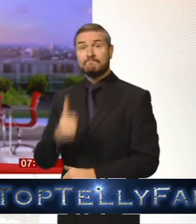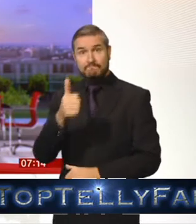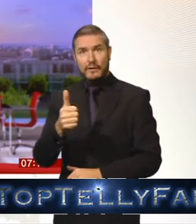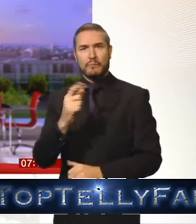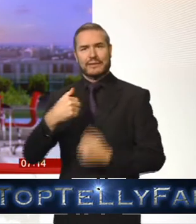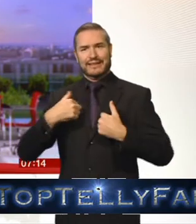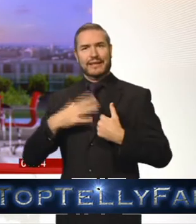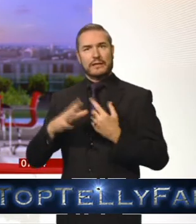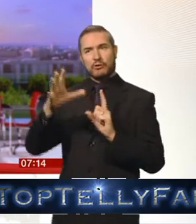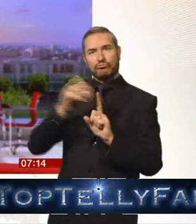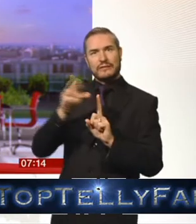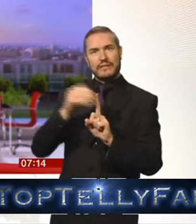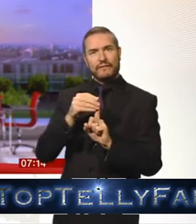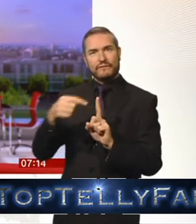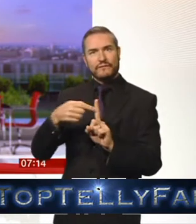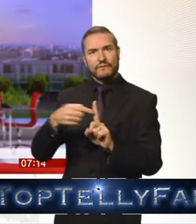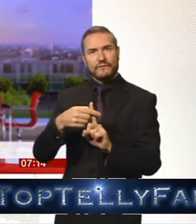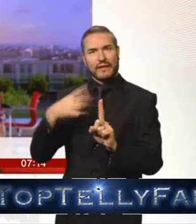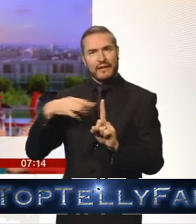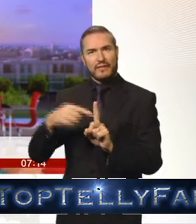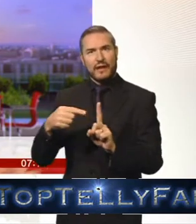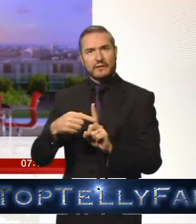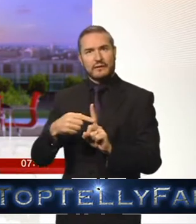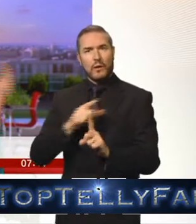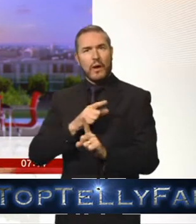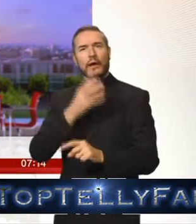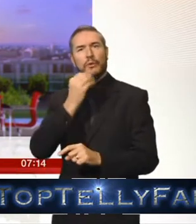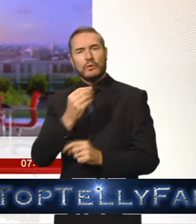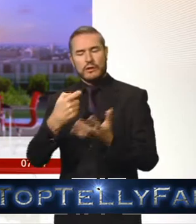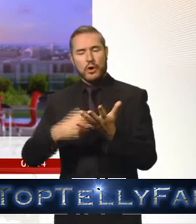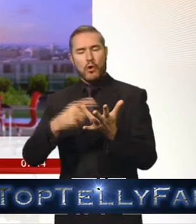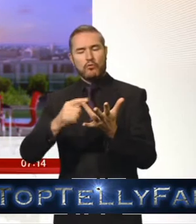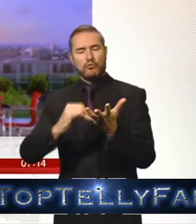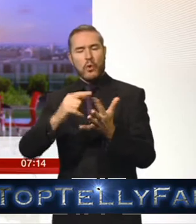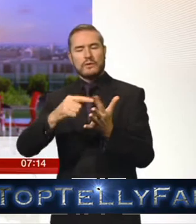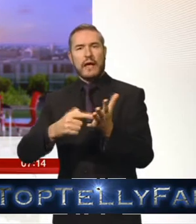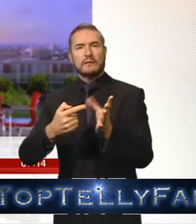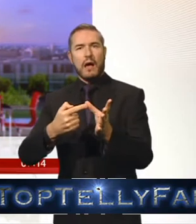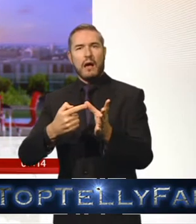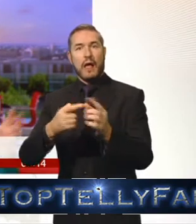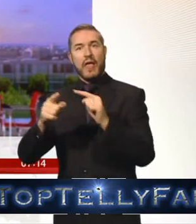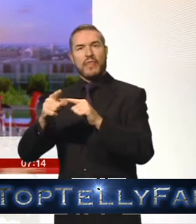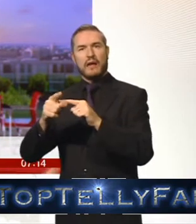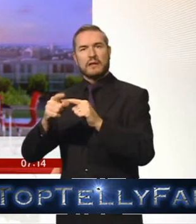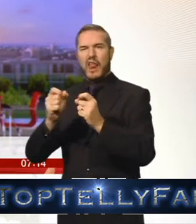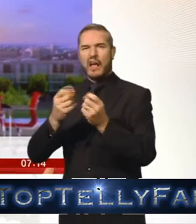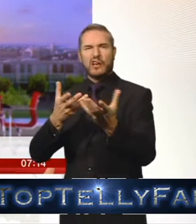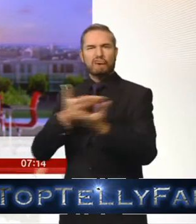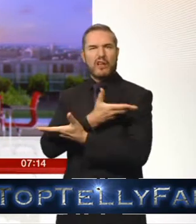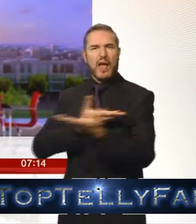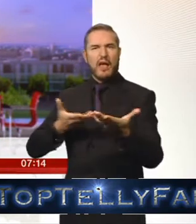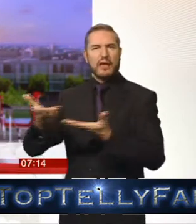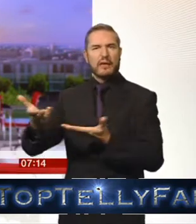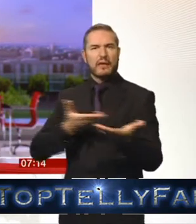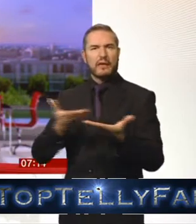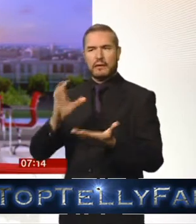it only works it's a uses Rosetta which is the orbiter around the comet it uses that as a kind of relay station back to earth